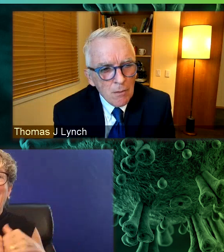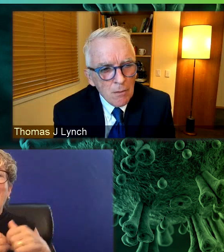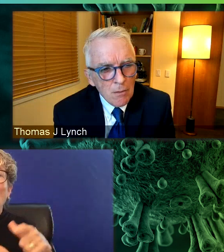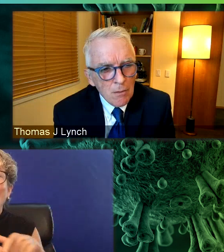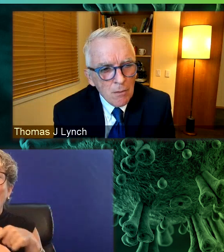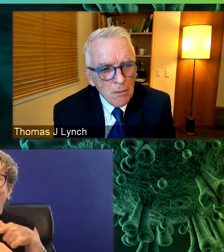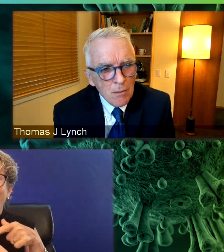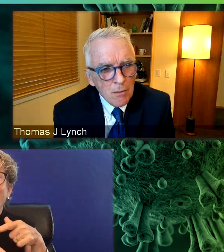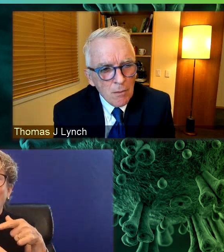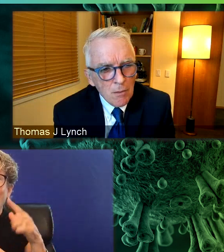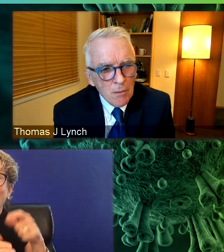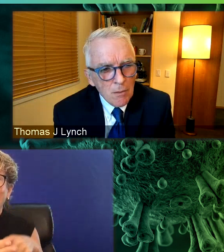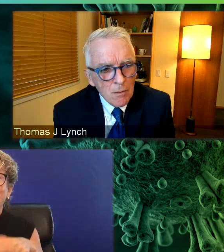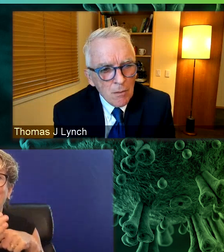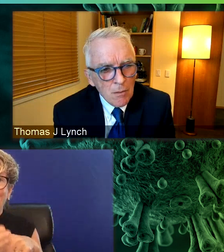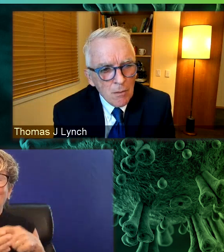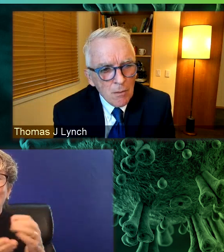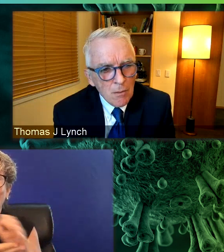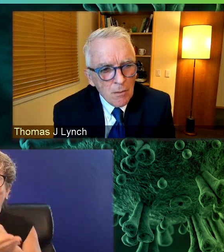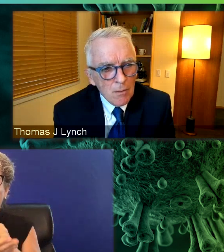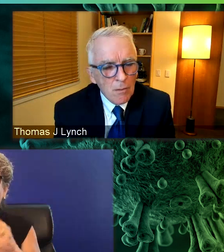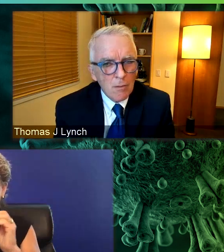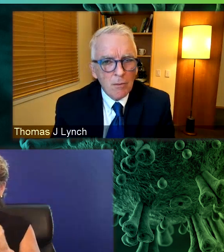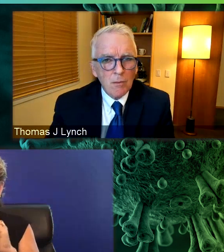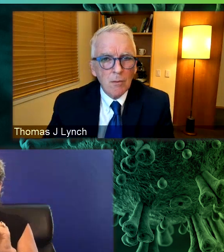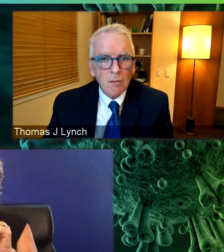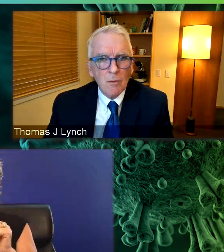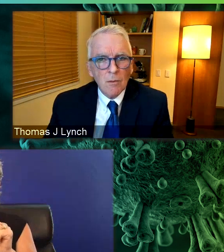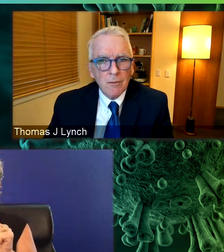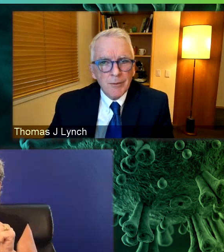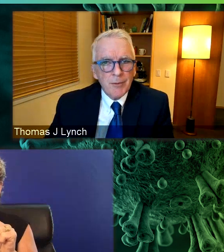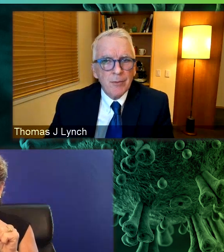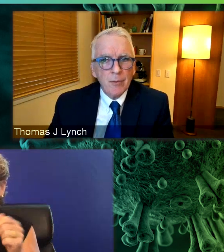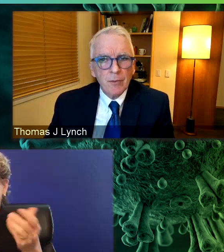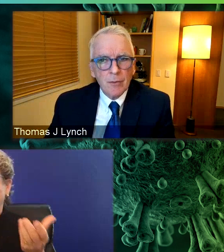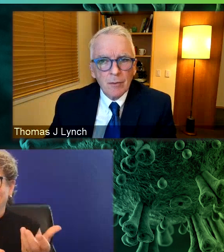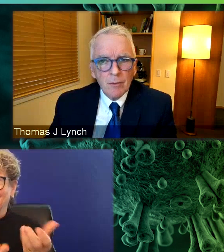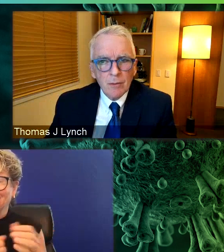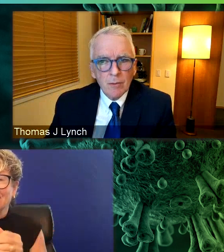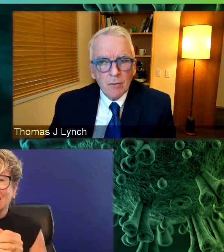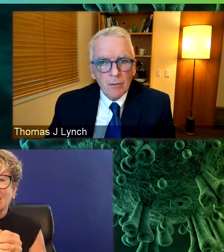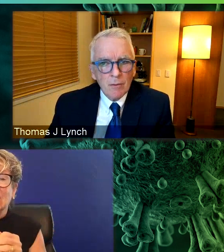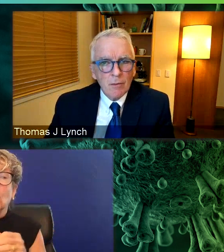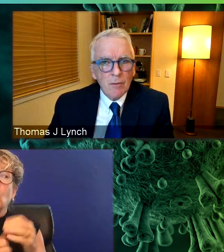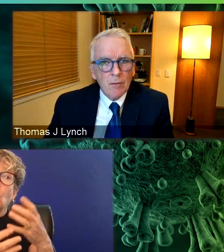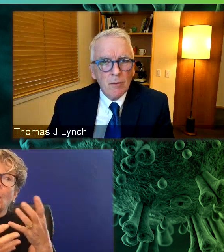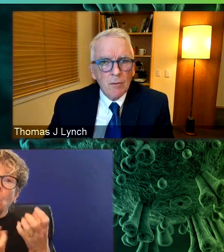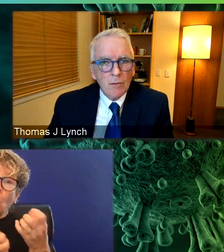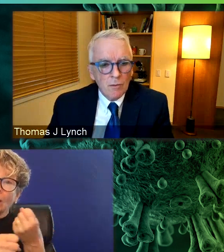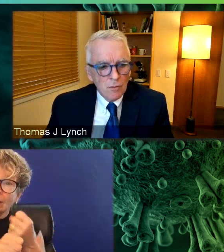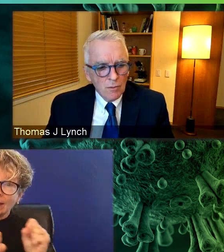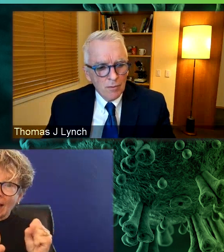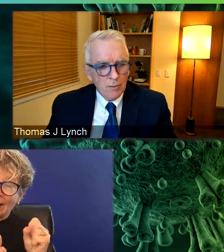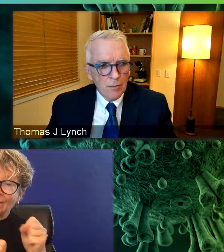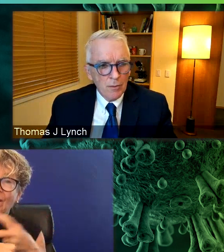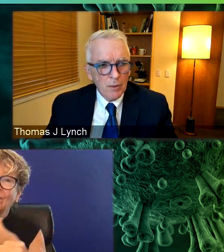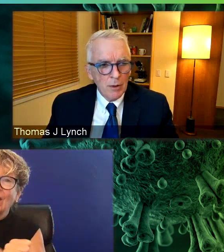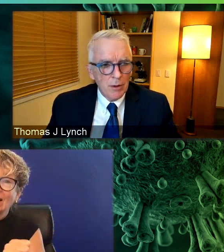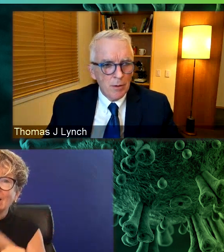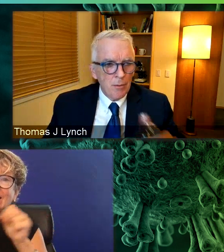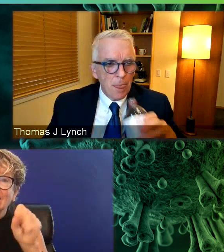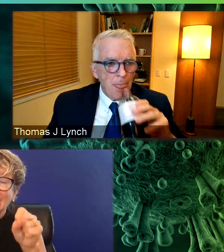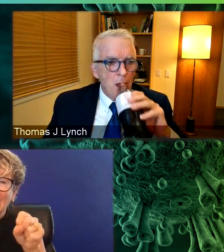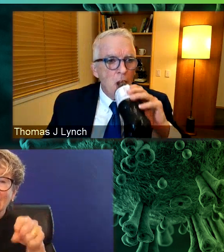12. So, you know, I think this is a challenging thing. We obviously want a safe vaccine. But we also need